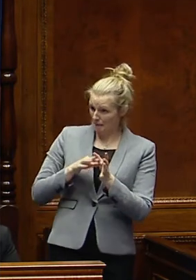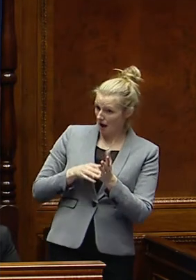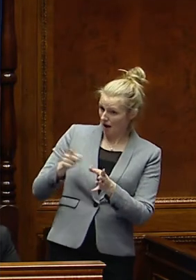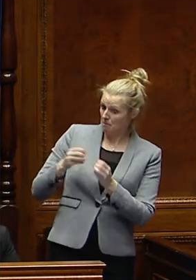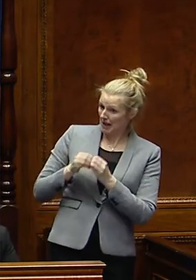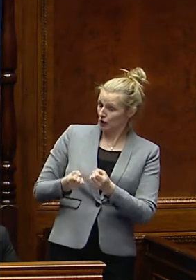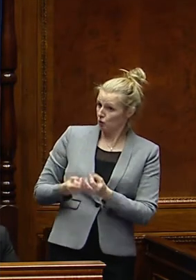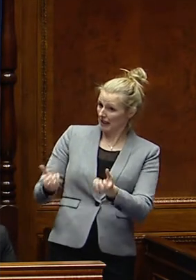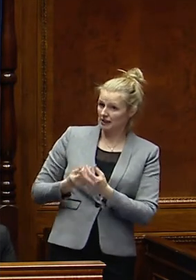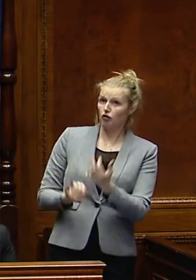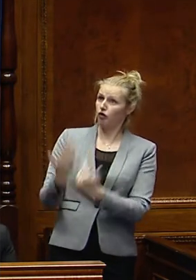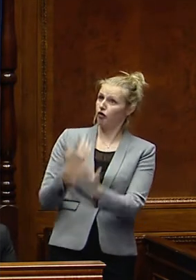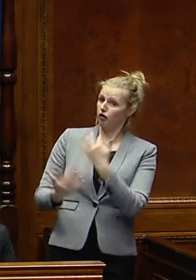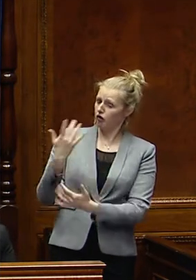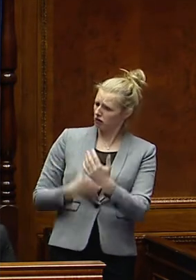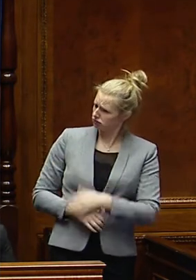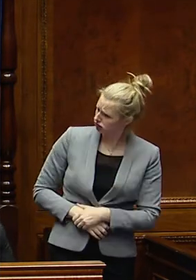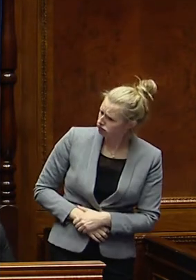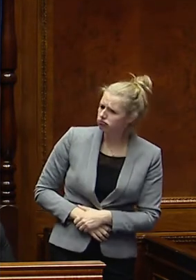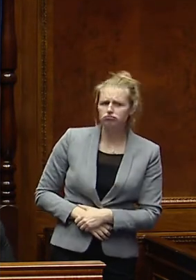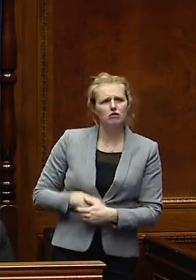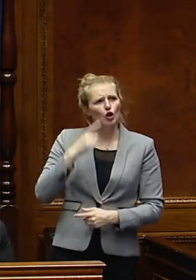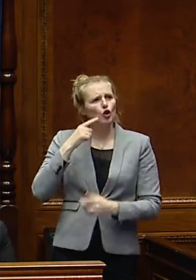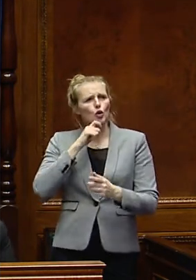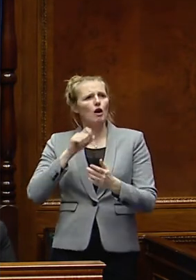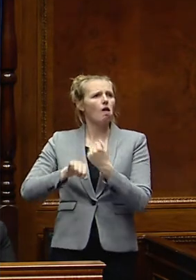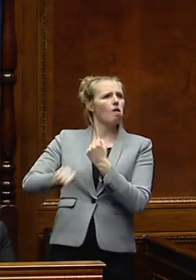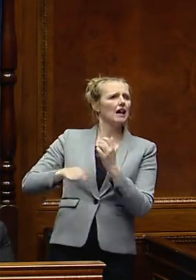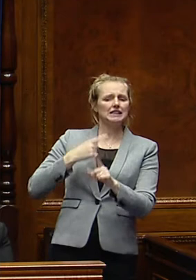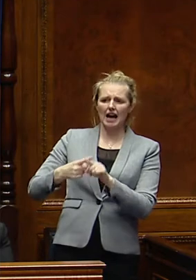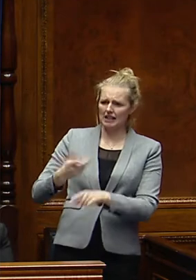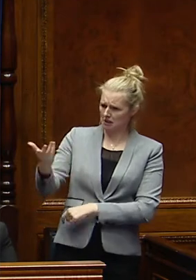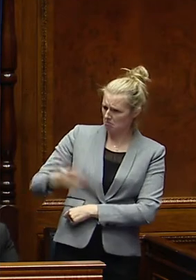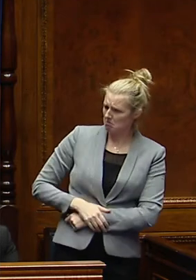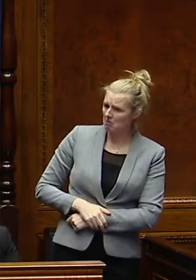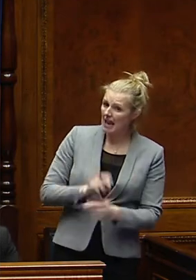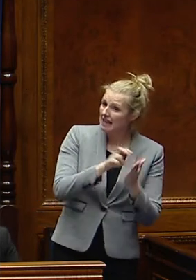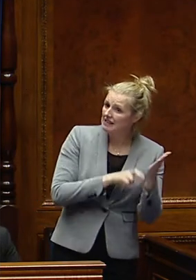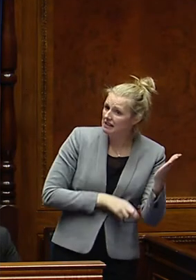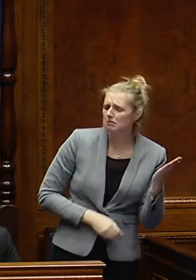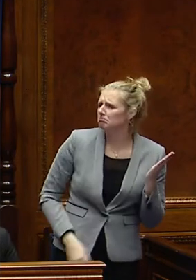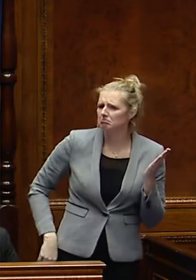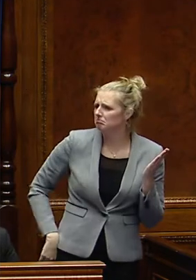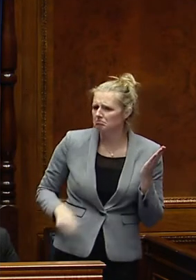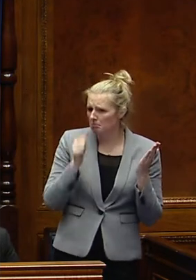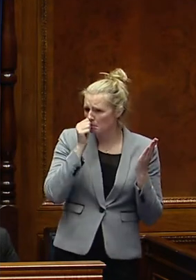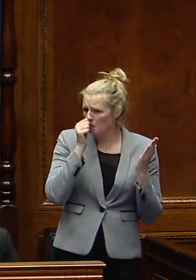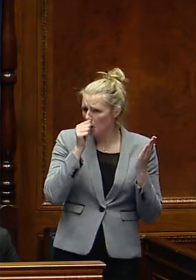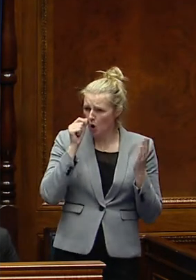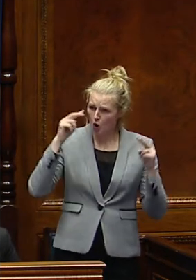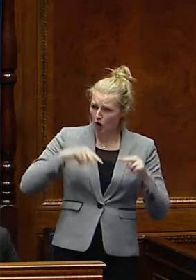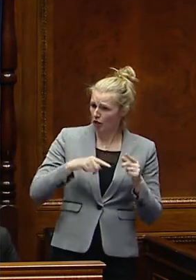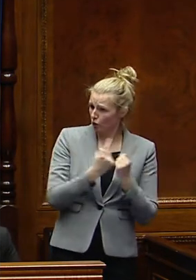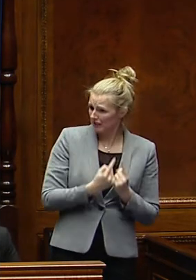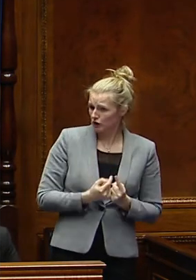billions wasted, when we look at tax avoiders, and those that aren't listed on a system, when we start to look at all of those issues, and